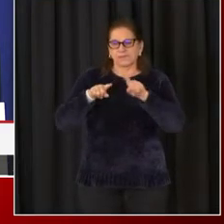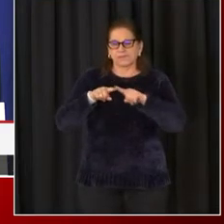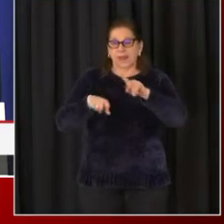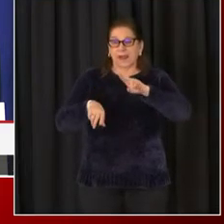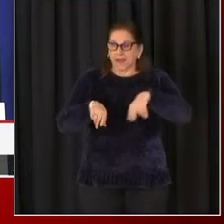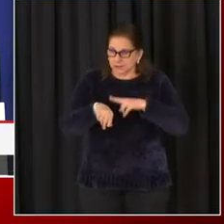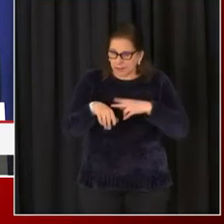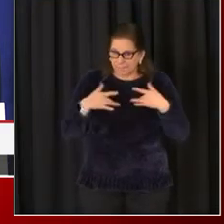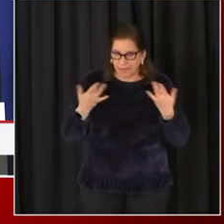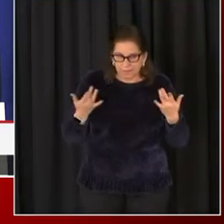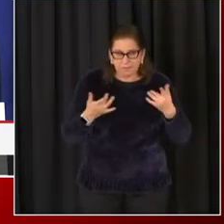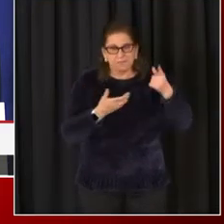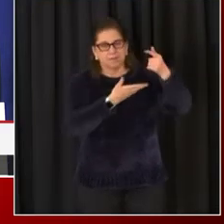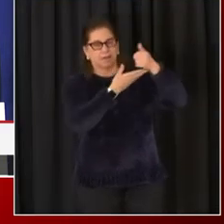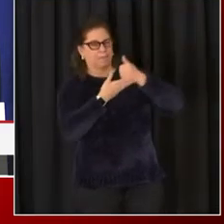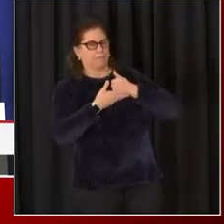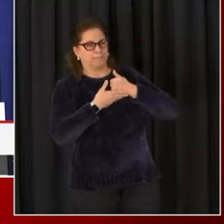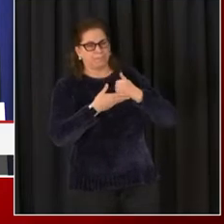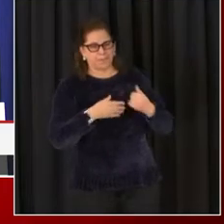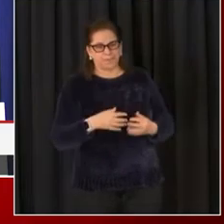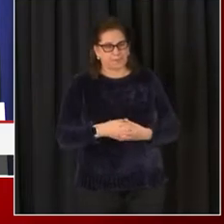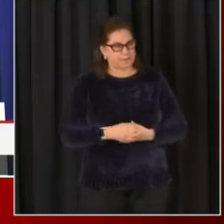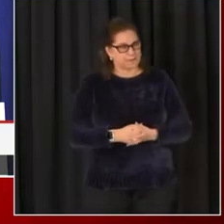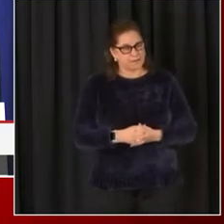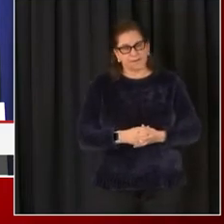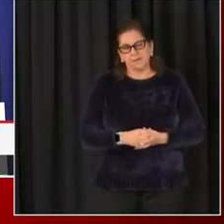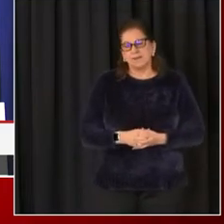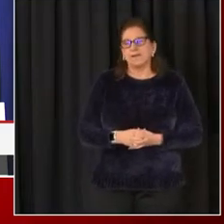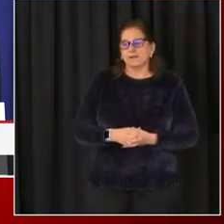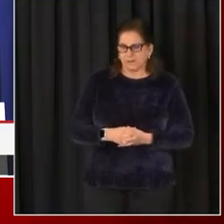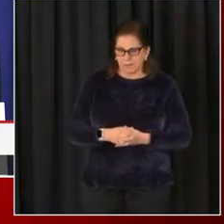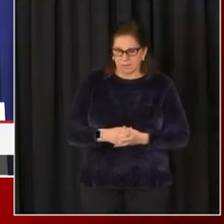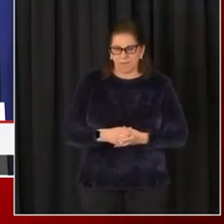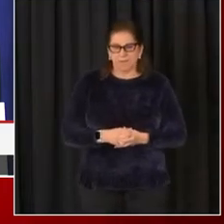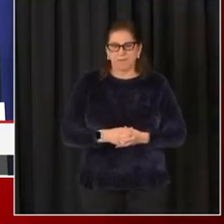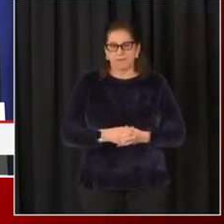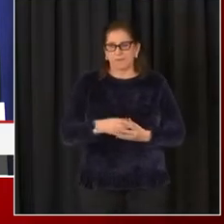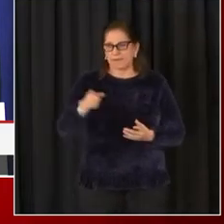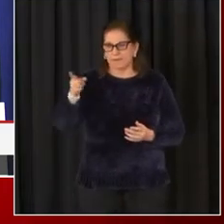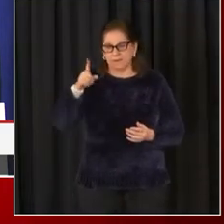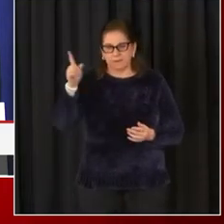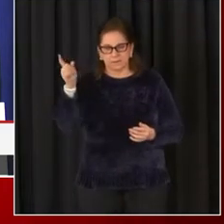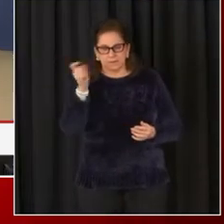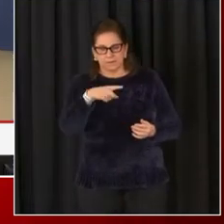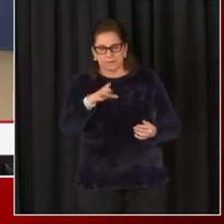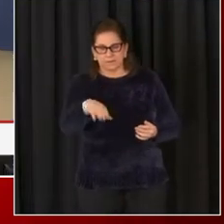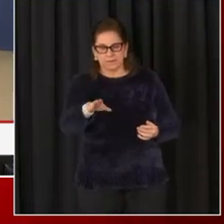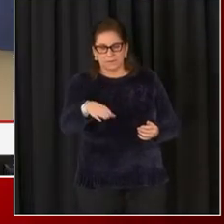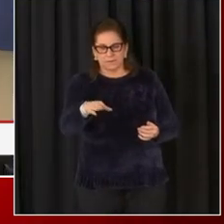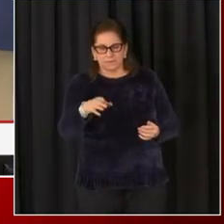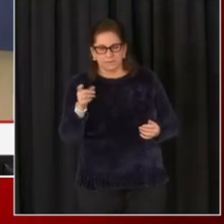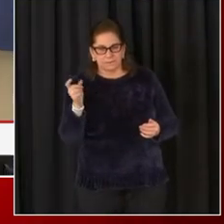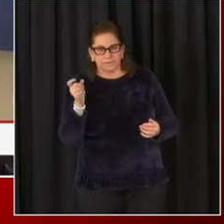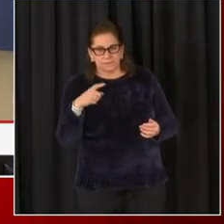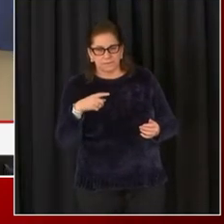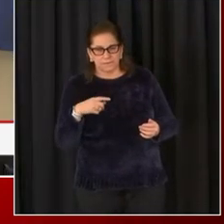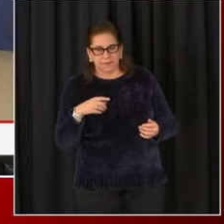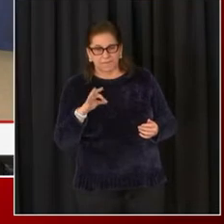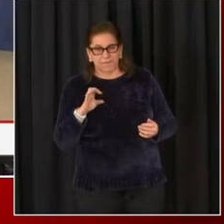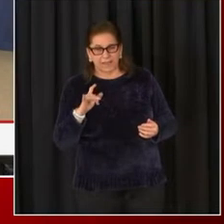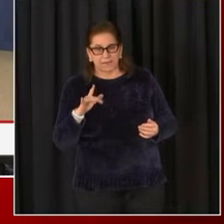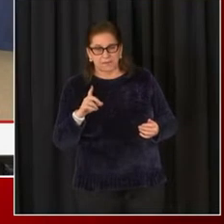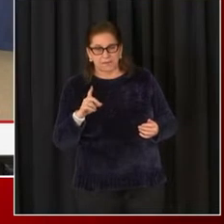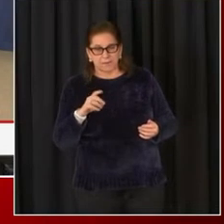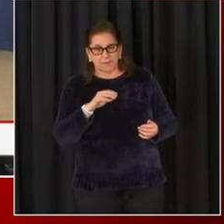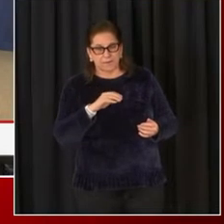Okay. Thank you. And there's some reports, Mayor Bowser, that the field of flags has started to come down. Can you confirm when